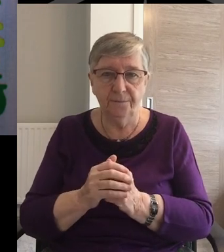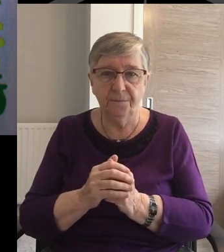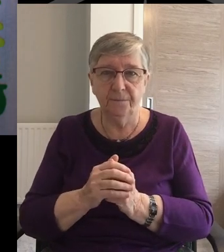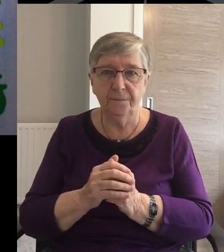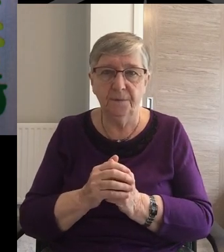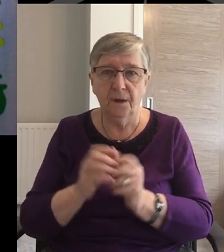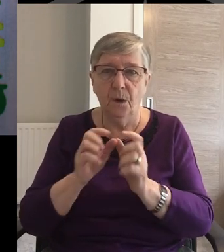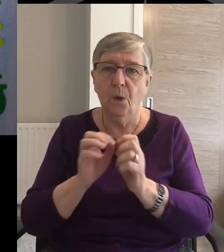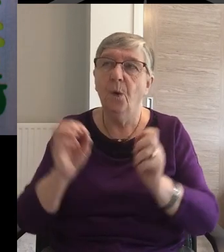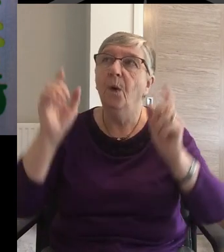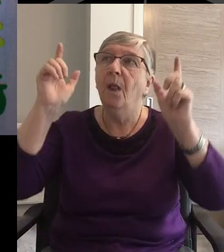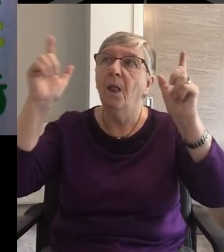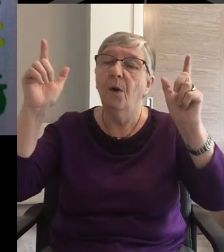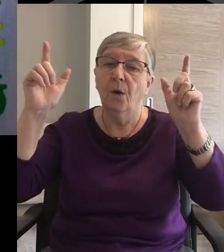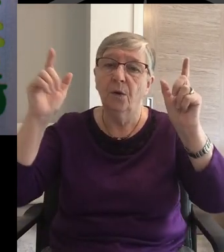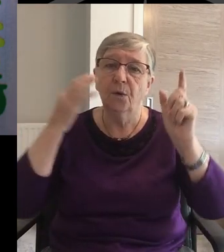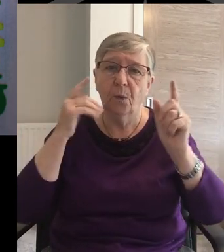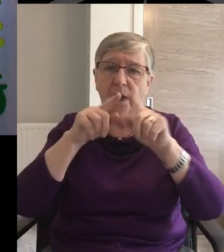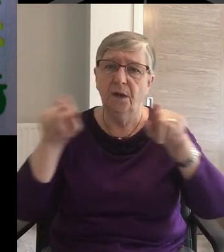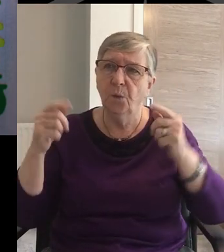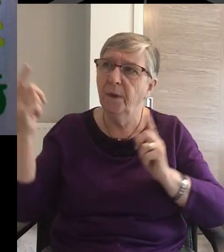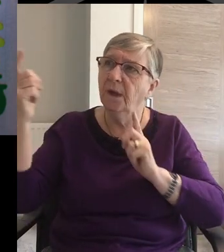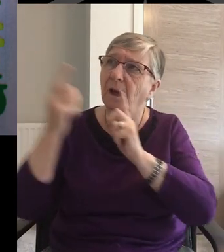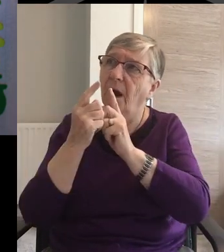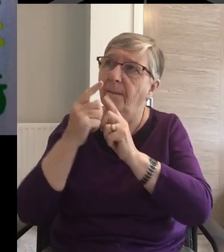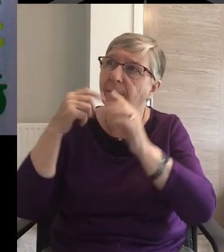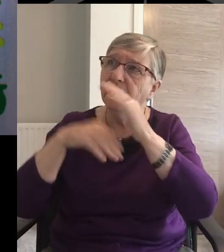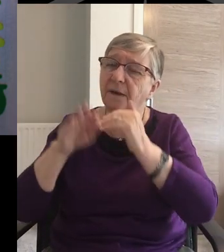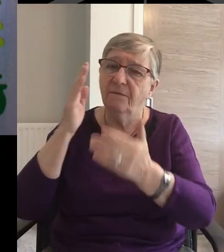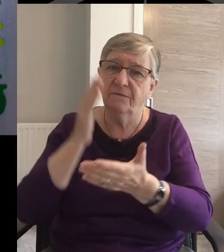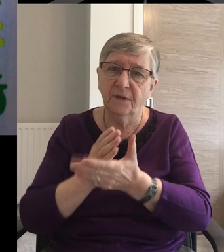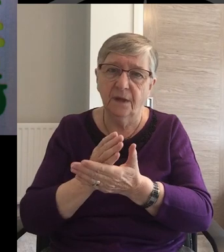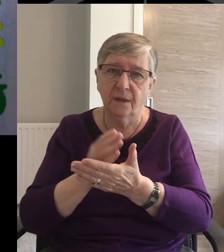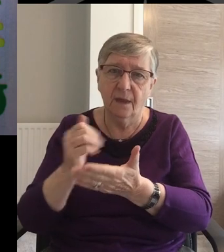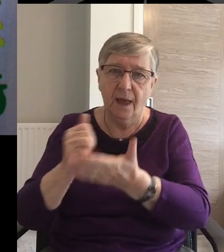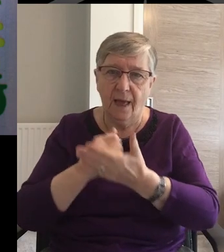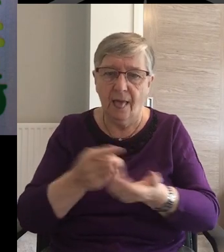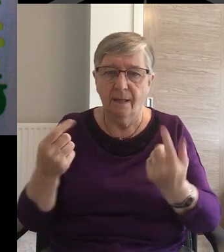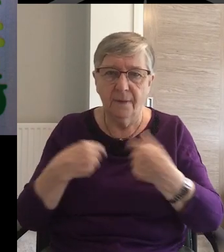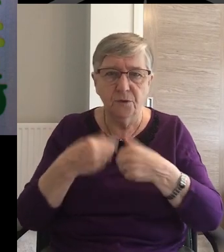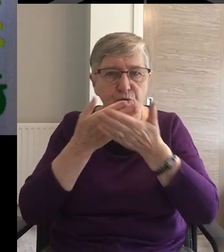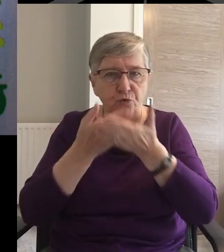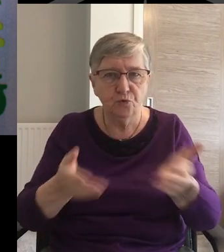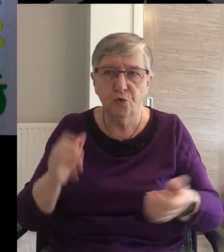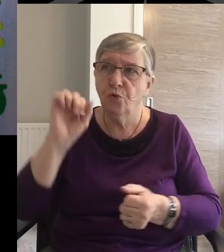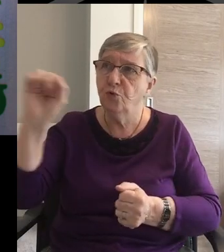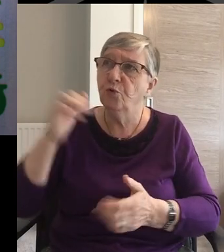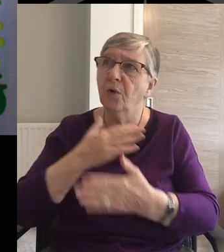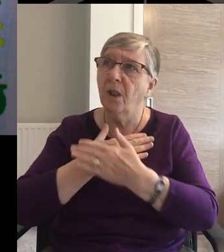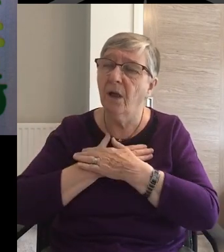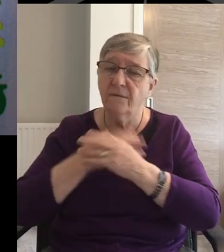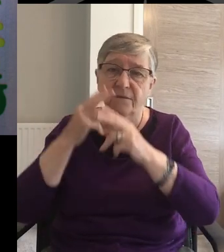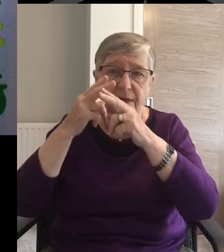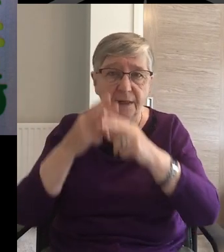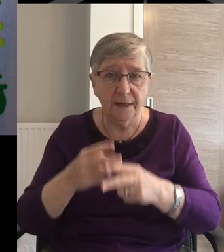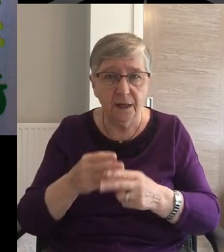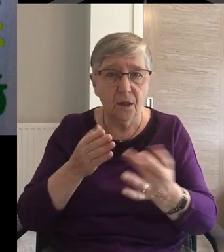Oh Lord As we come To you in Faith Help us to Show your Love and care By our Actions